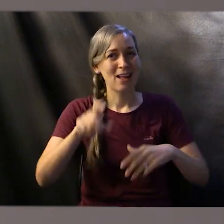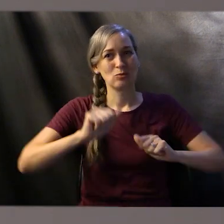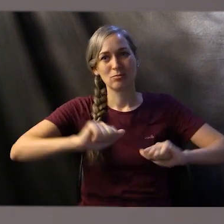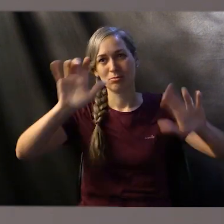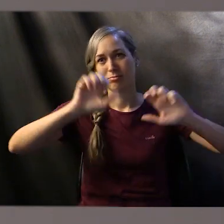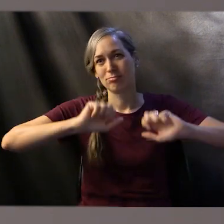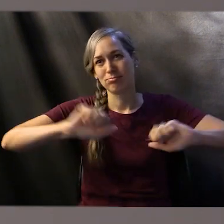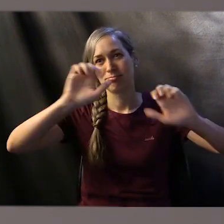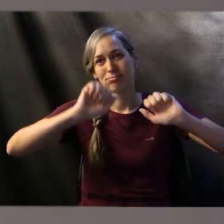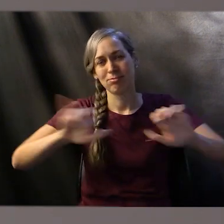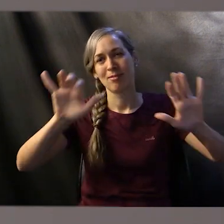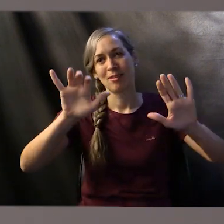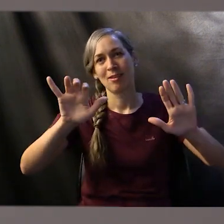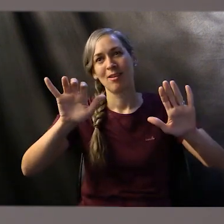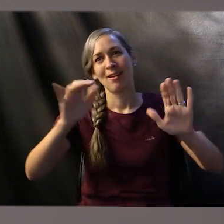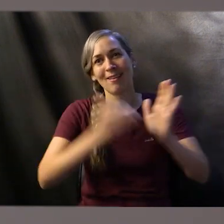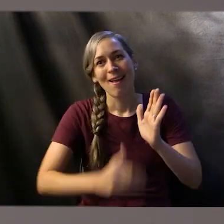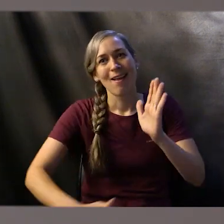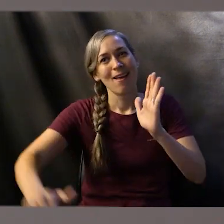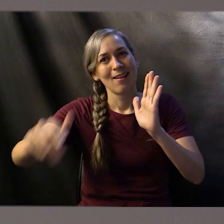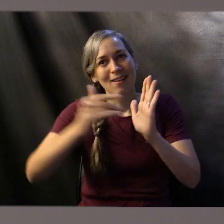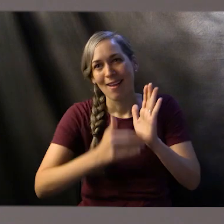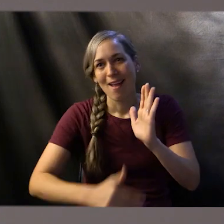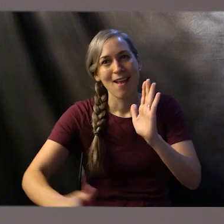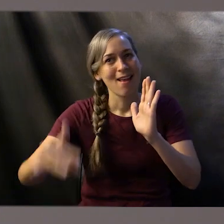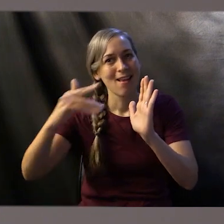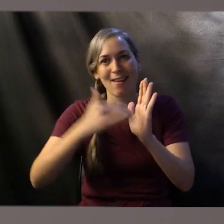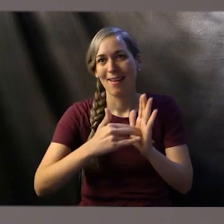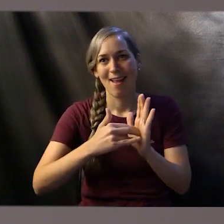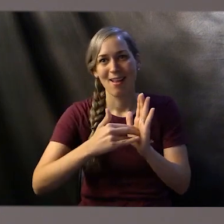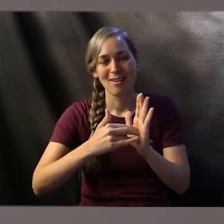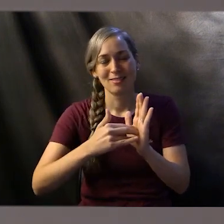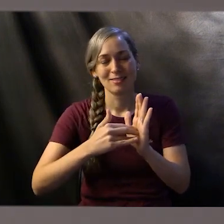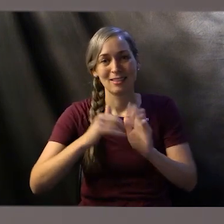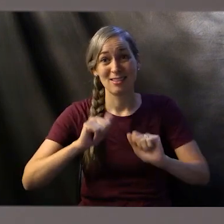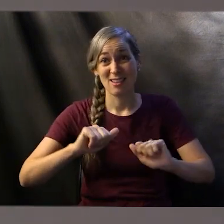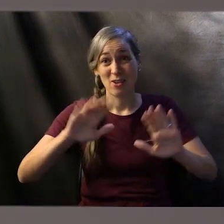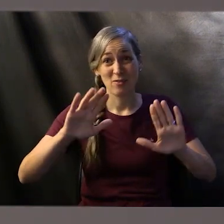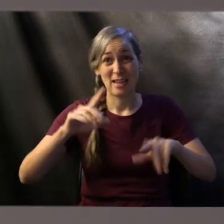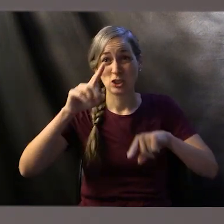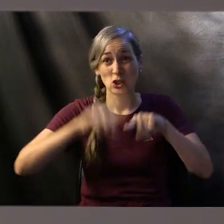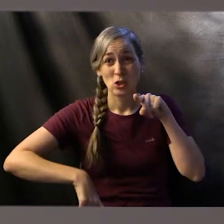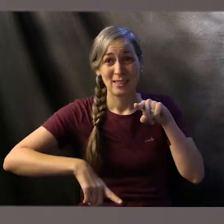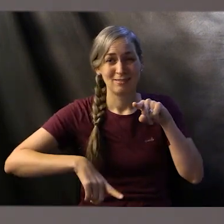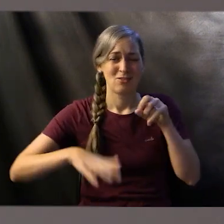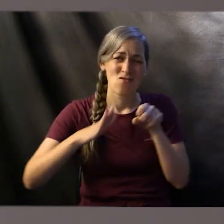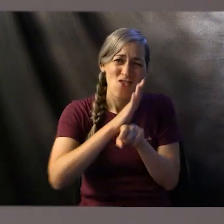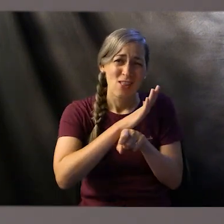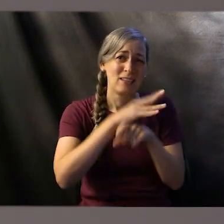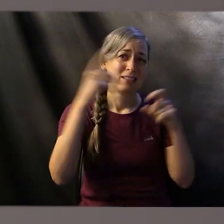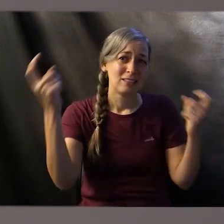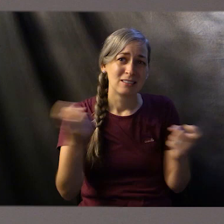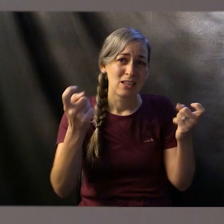And that their washing and their sacrifices could not completely rid them of sins. But our priesthood, the new royal